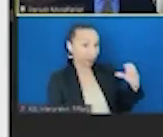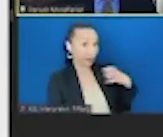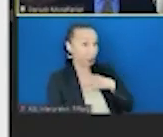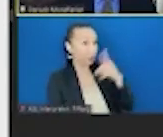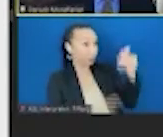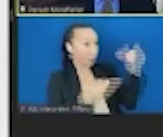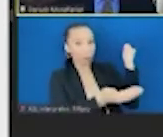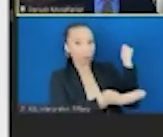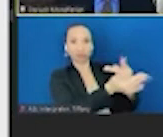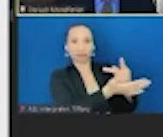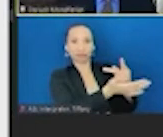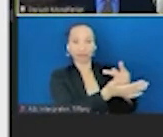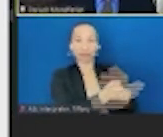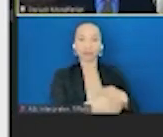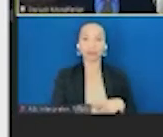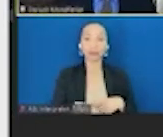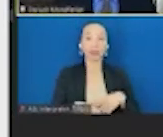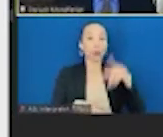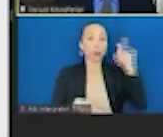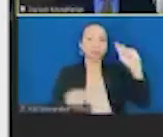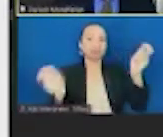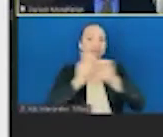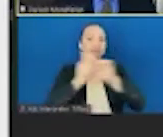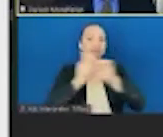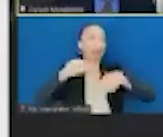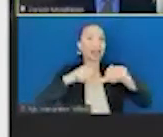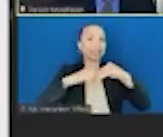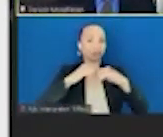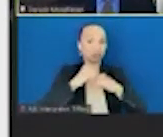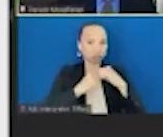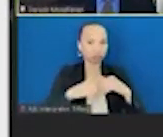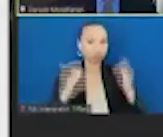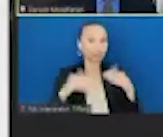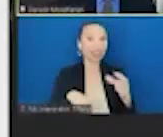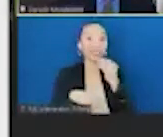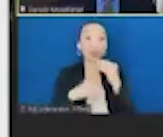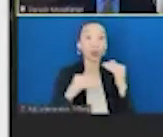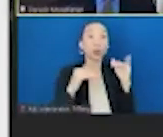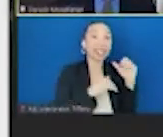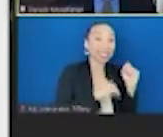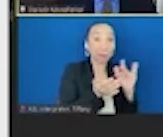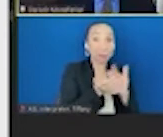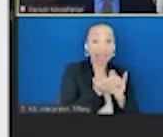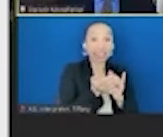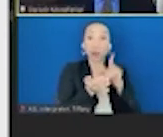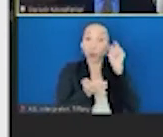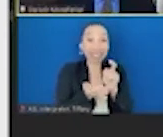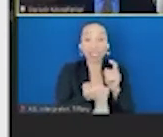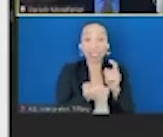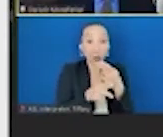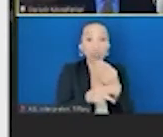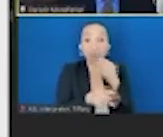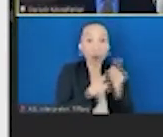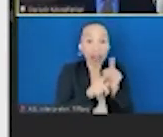reinvigorated national health and science infrastructure. We need to implement food as medicine for better health and lower health care spending. We need to address